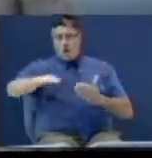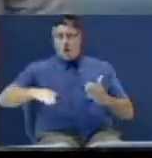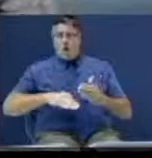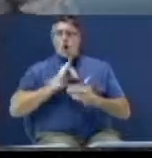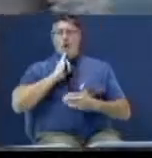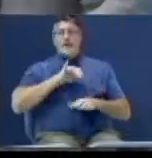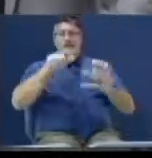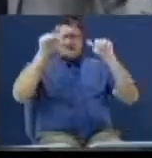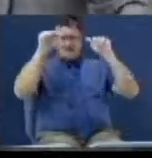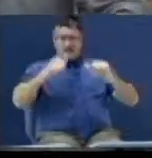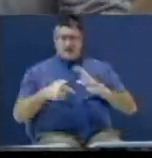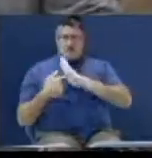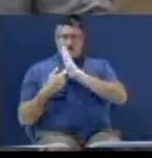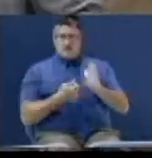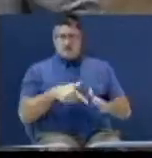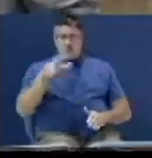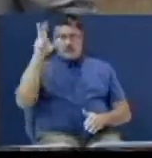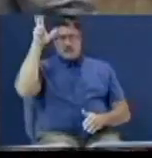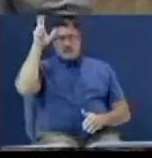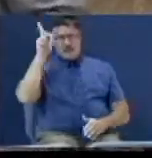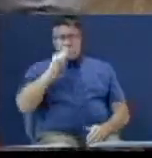I think we need to show Satan the door.